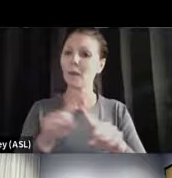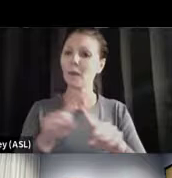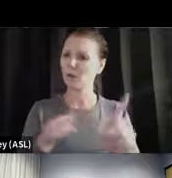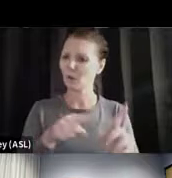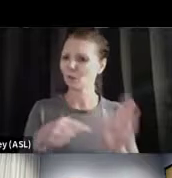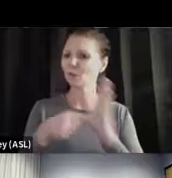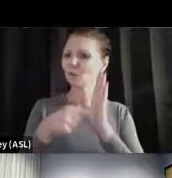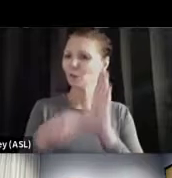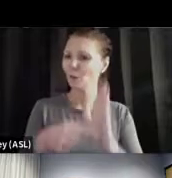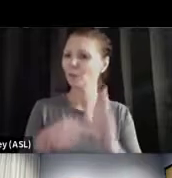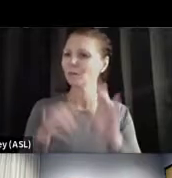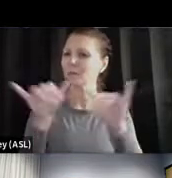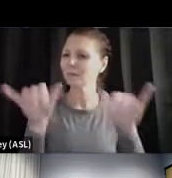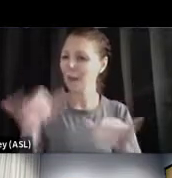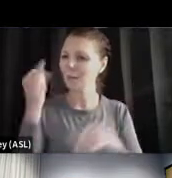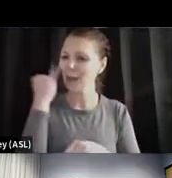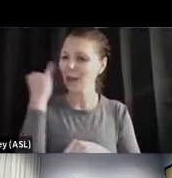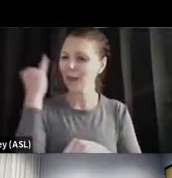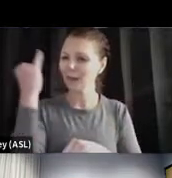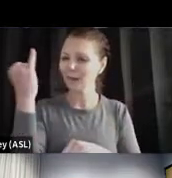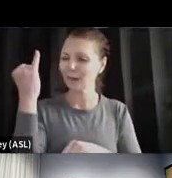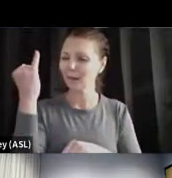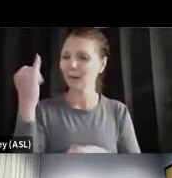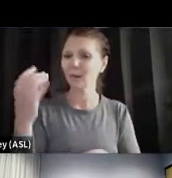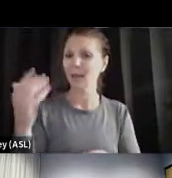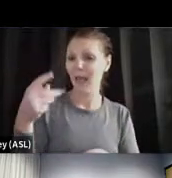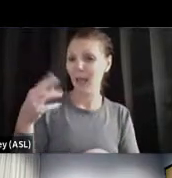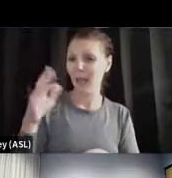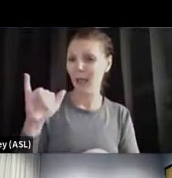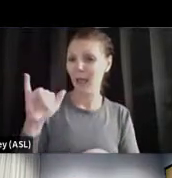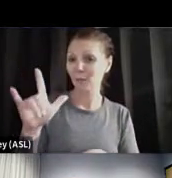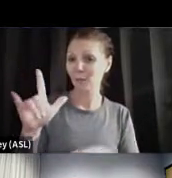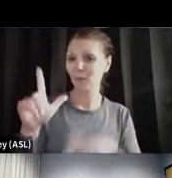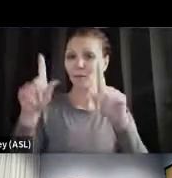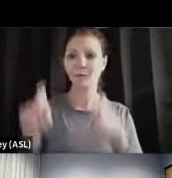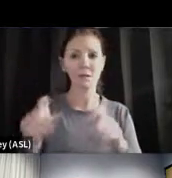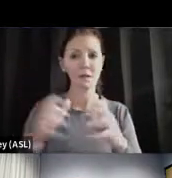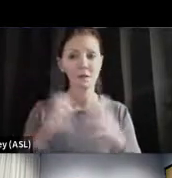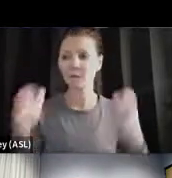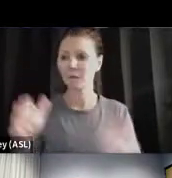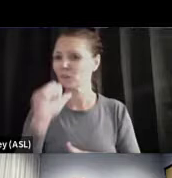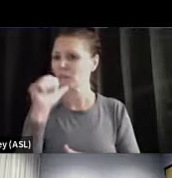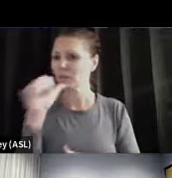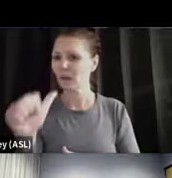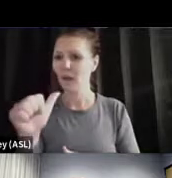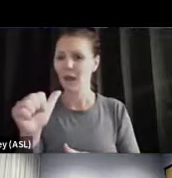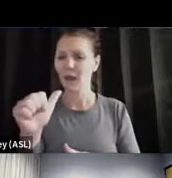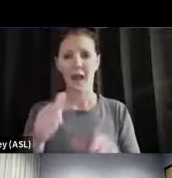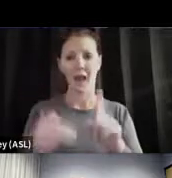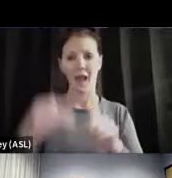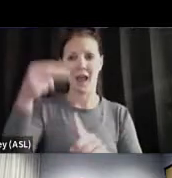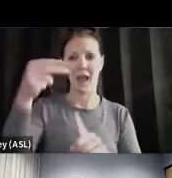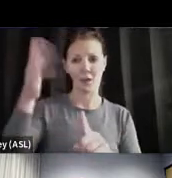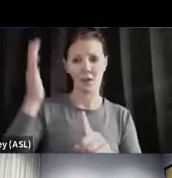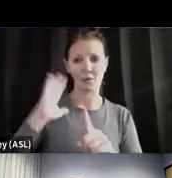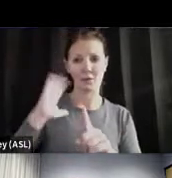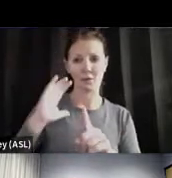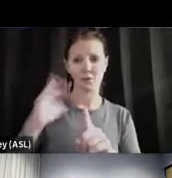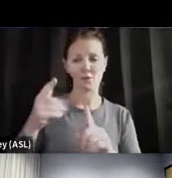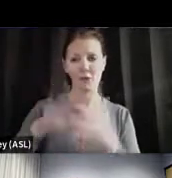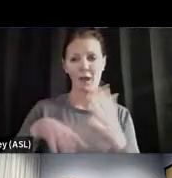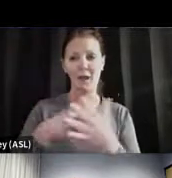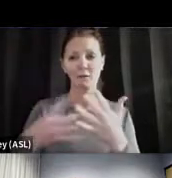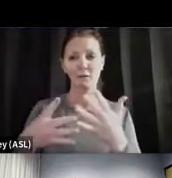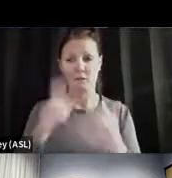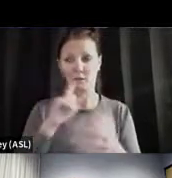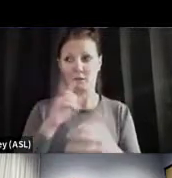April, we weren't testing a lot. This was much higher in the prior graph because we, back in April of 2020, we just didn't have